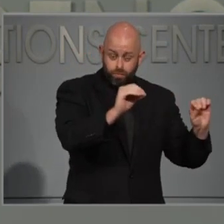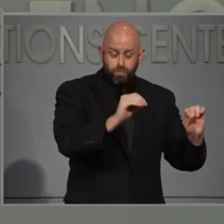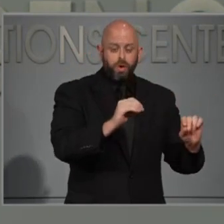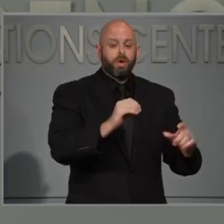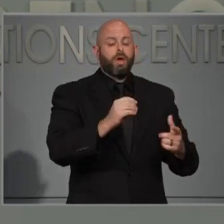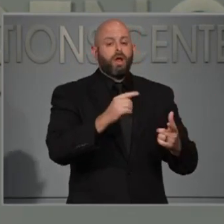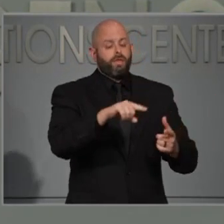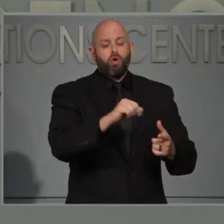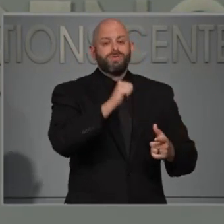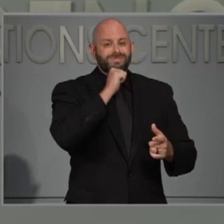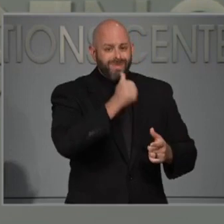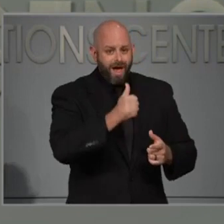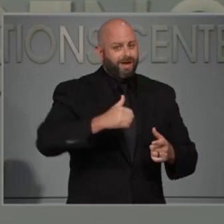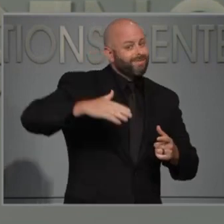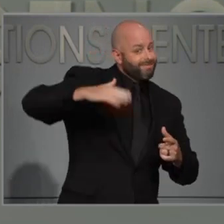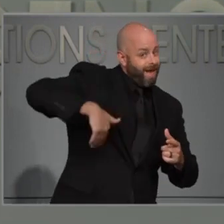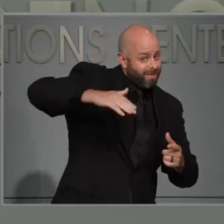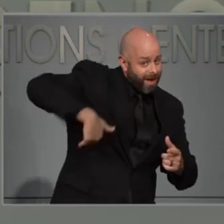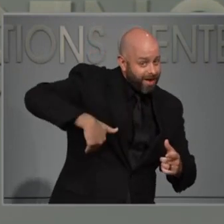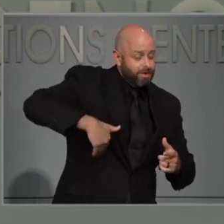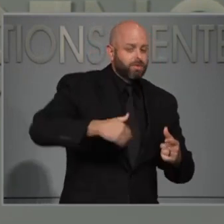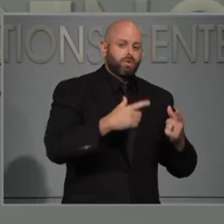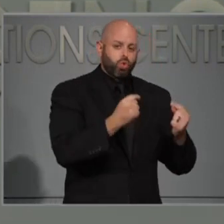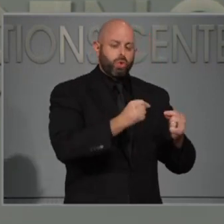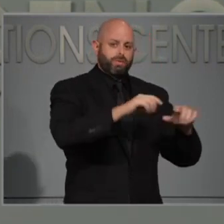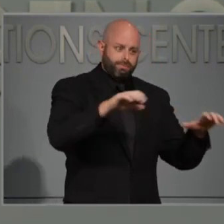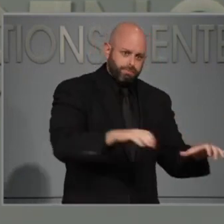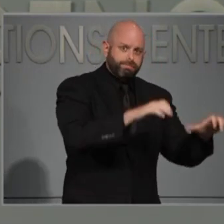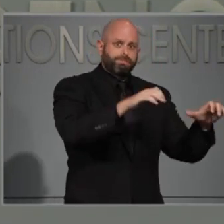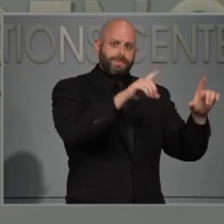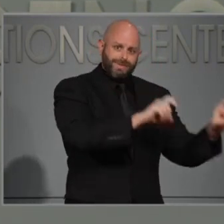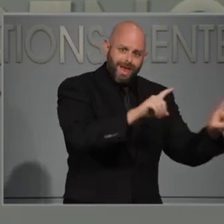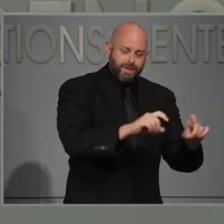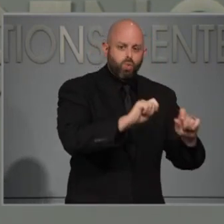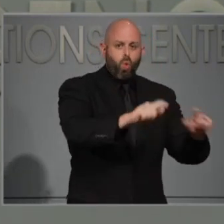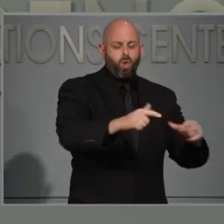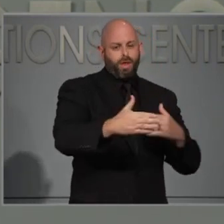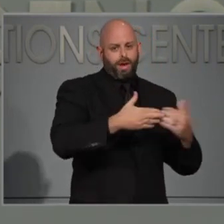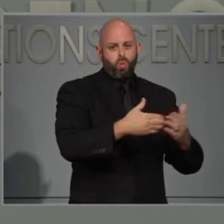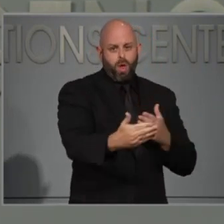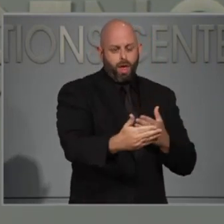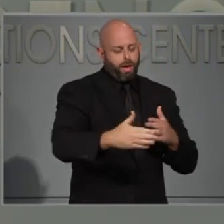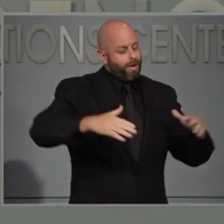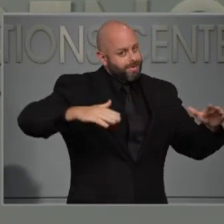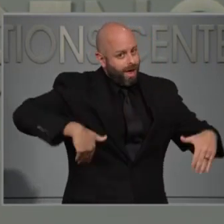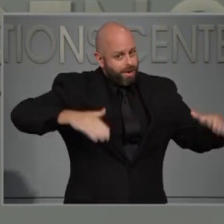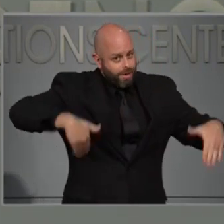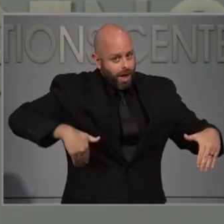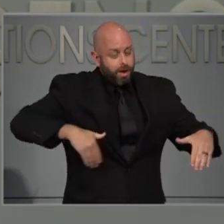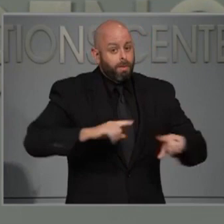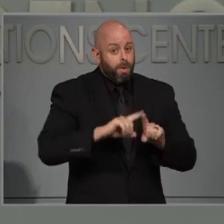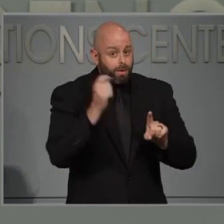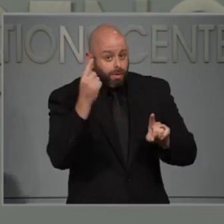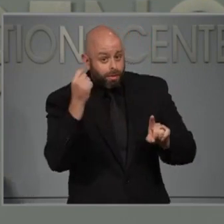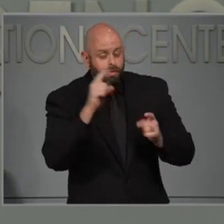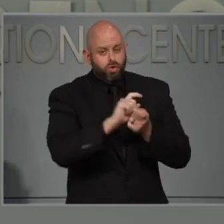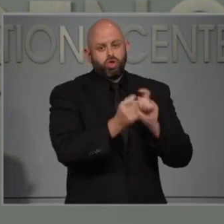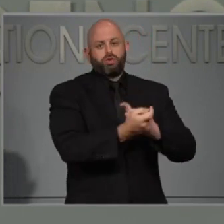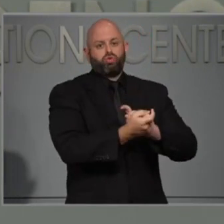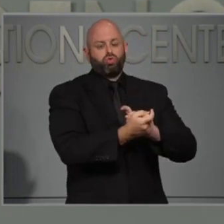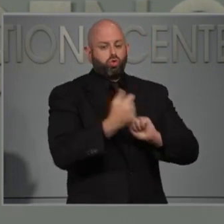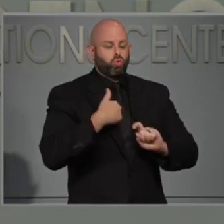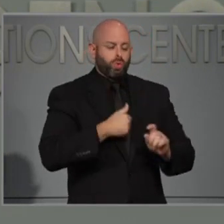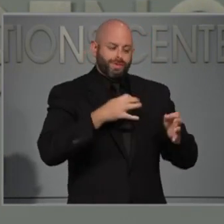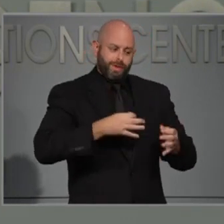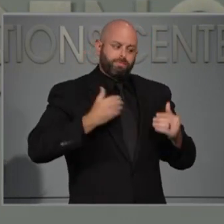We are working to do the proactive testing, even if there are no cases in our skilled nursing facilities. But that has not happened other than